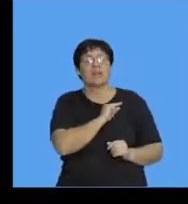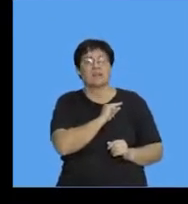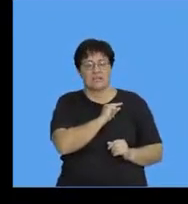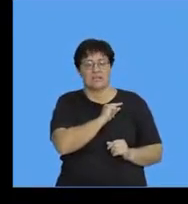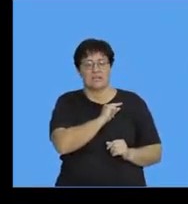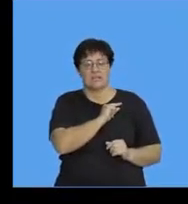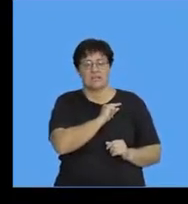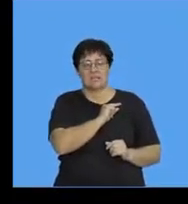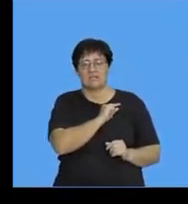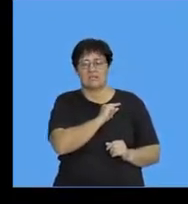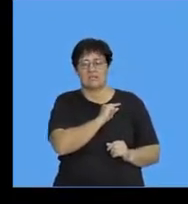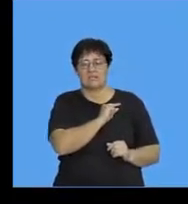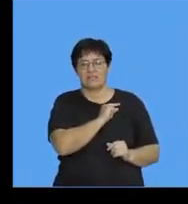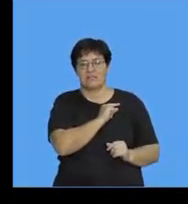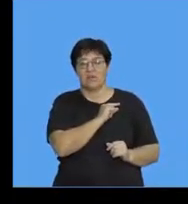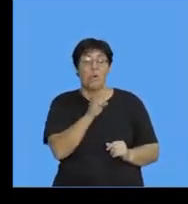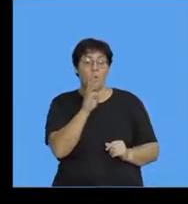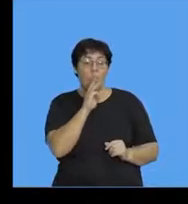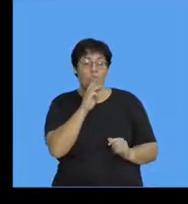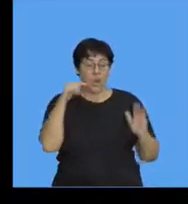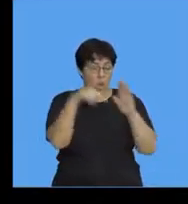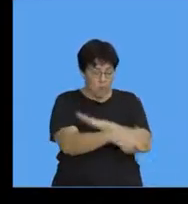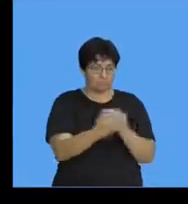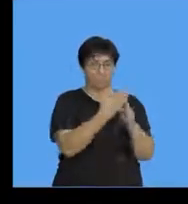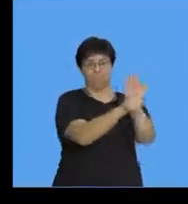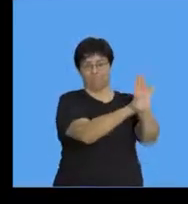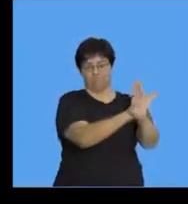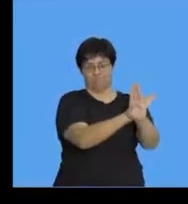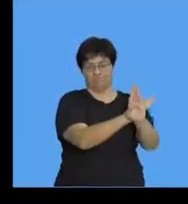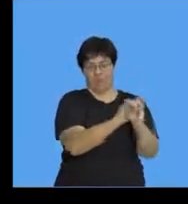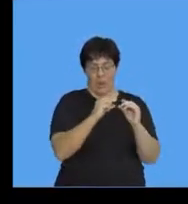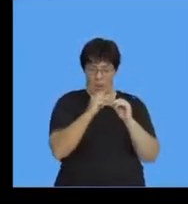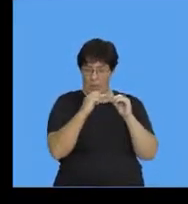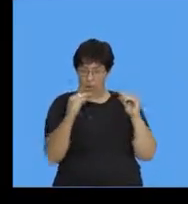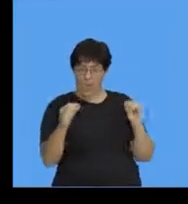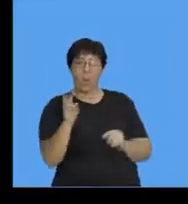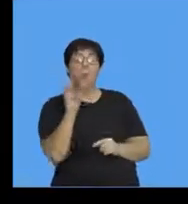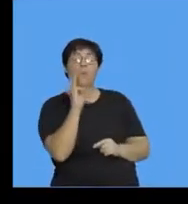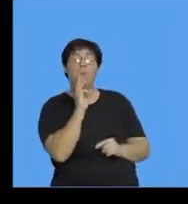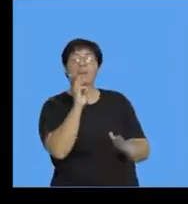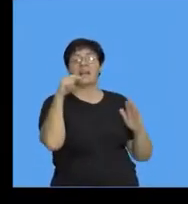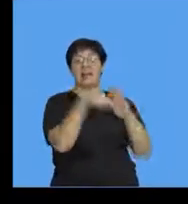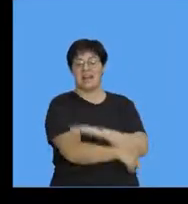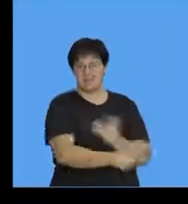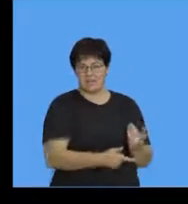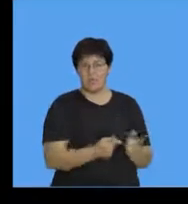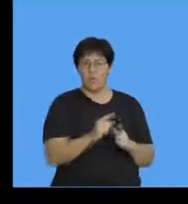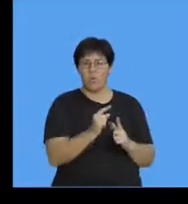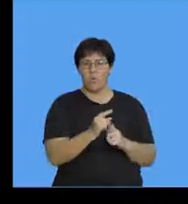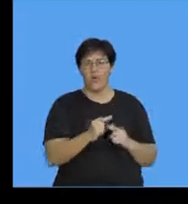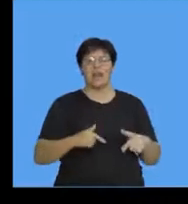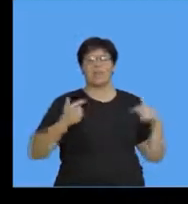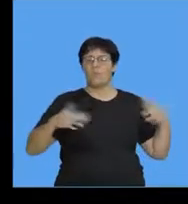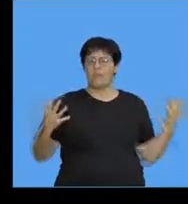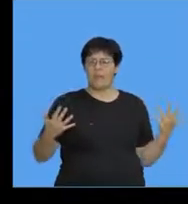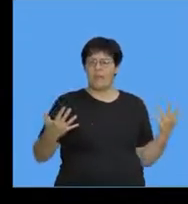stop loss of water the thinner the leaf the less water I lose why because where do